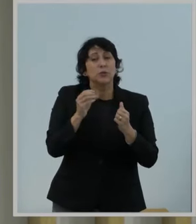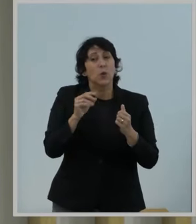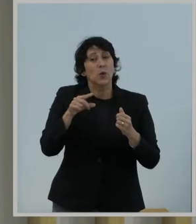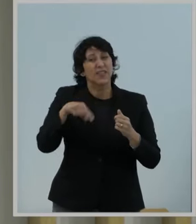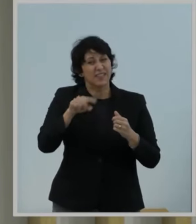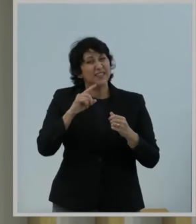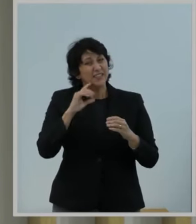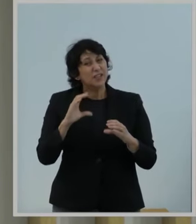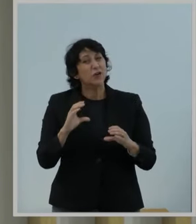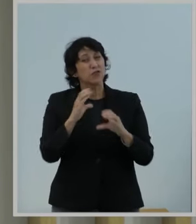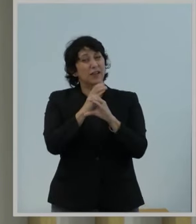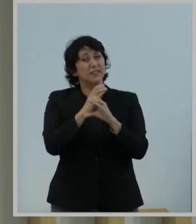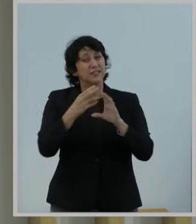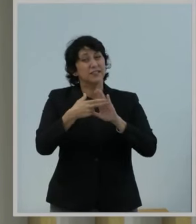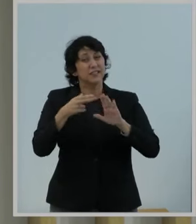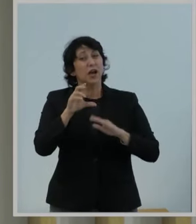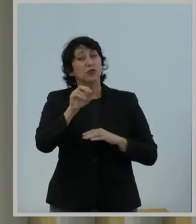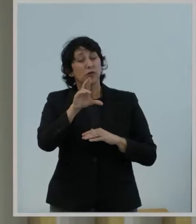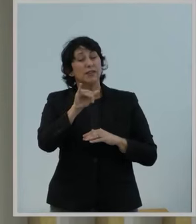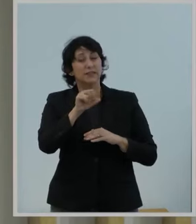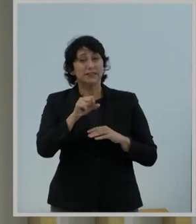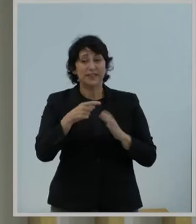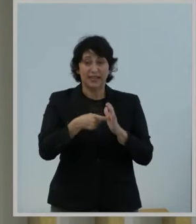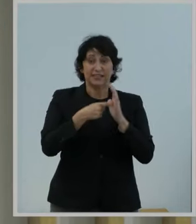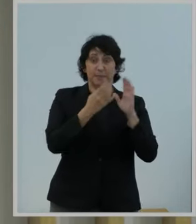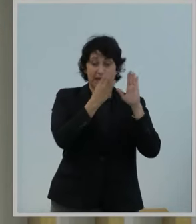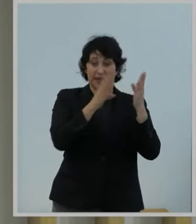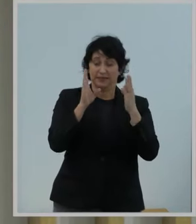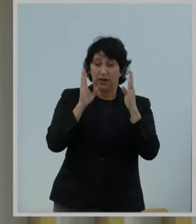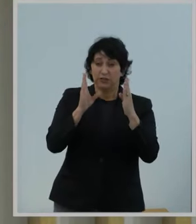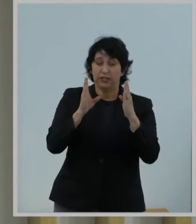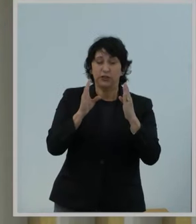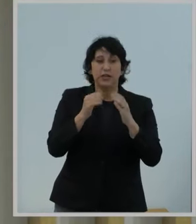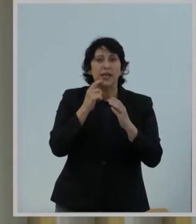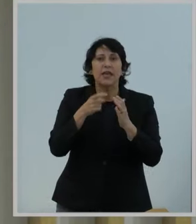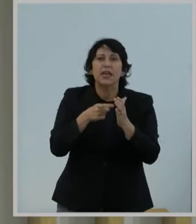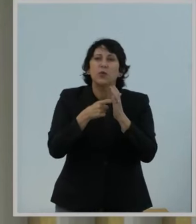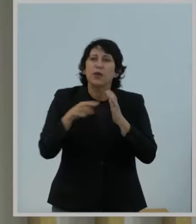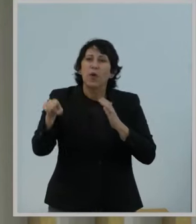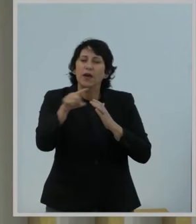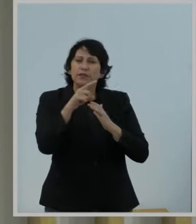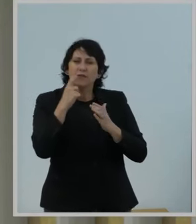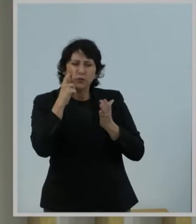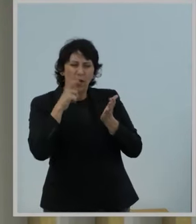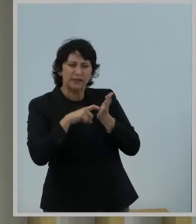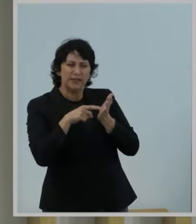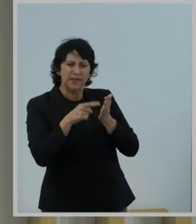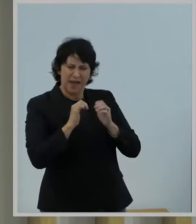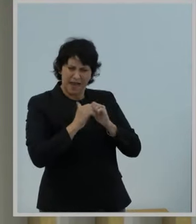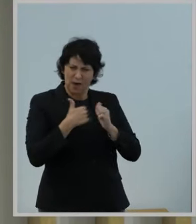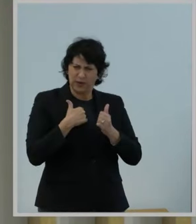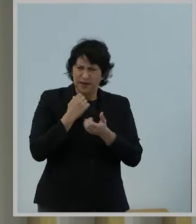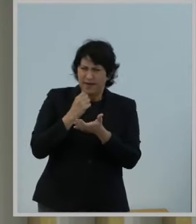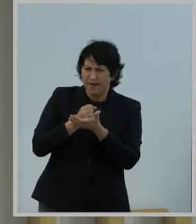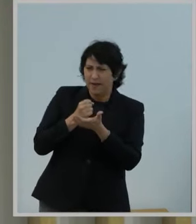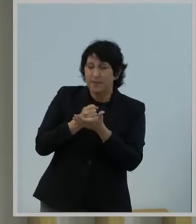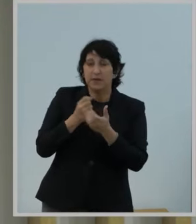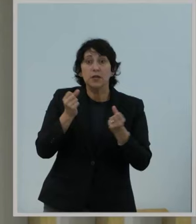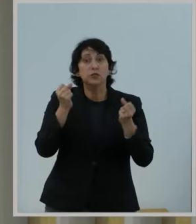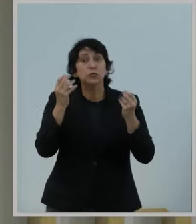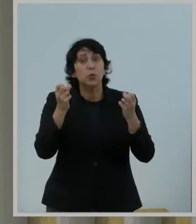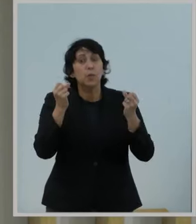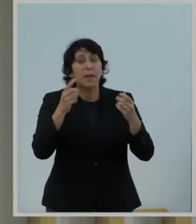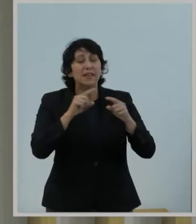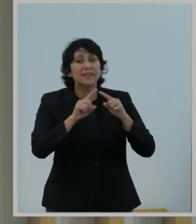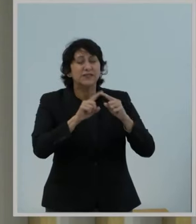crisis. It demands our attention. It requires everyone to identify how they can help because so many studies